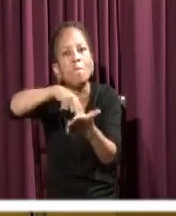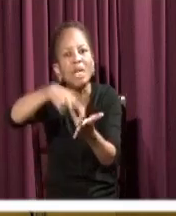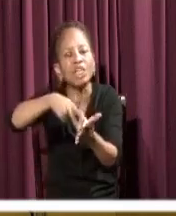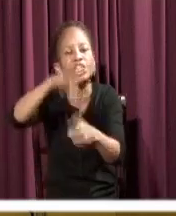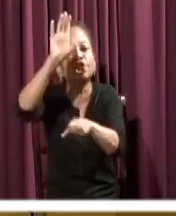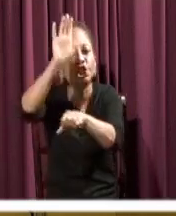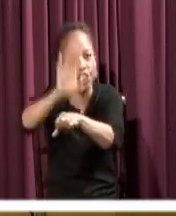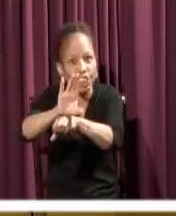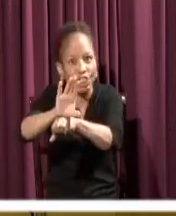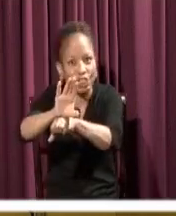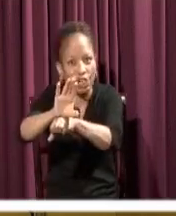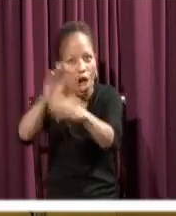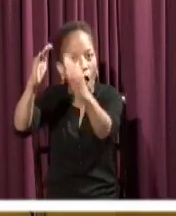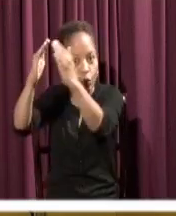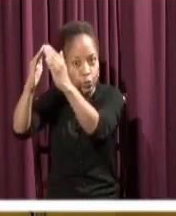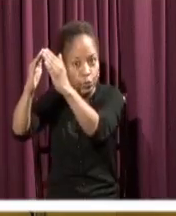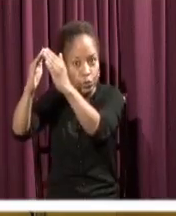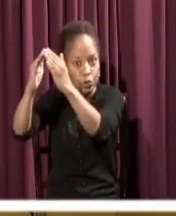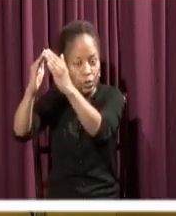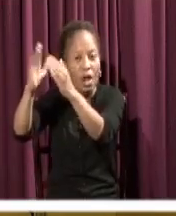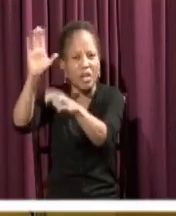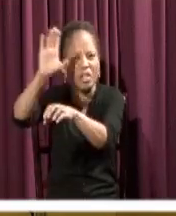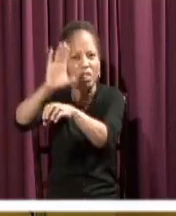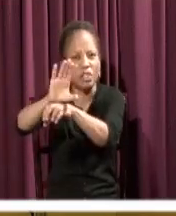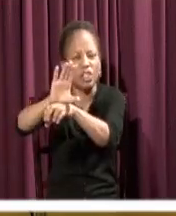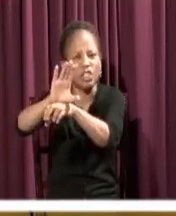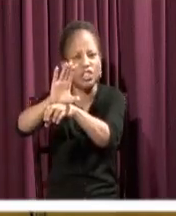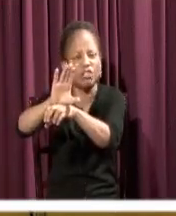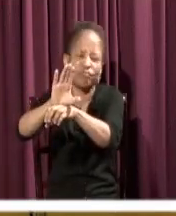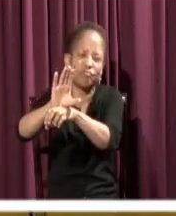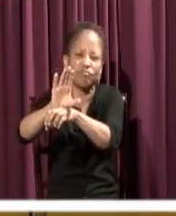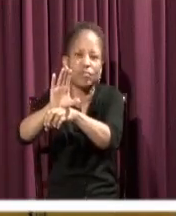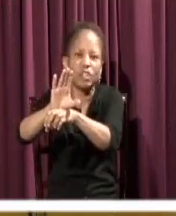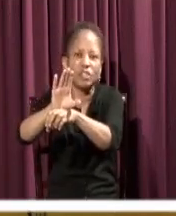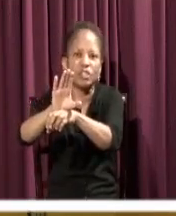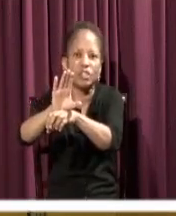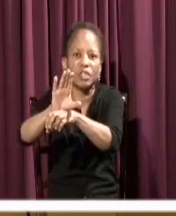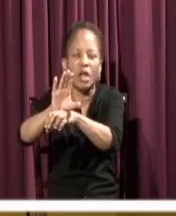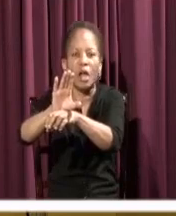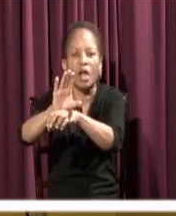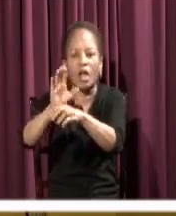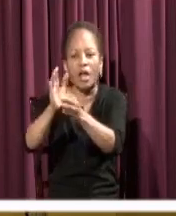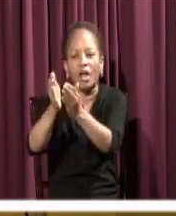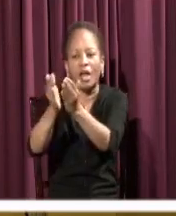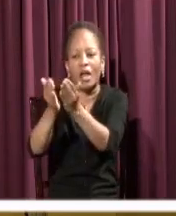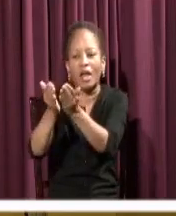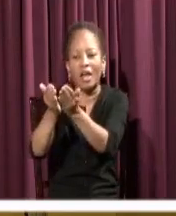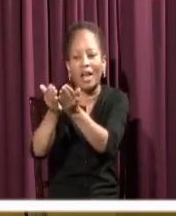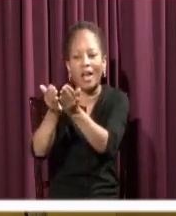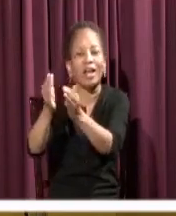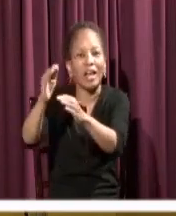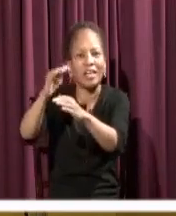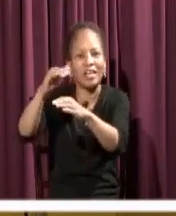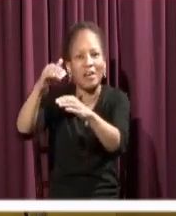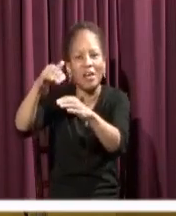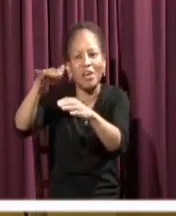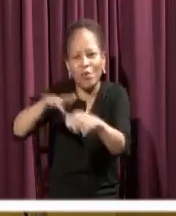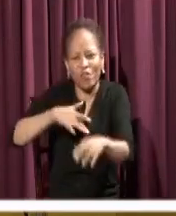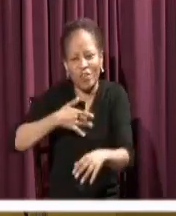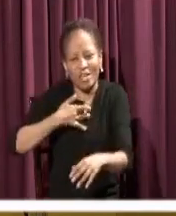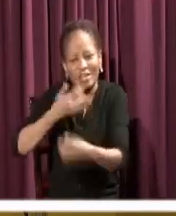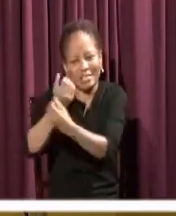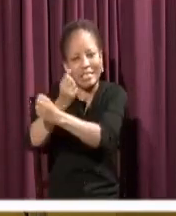The boat is always the church. And in the safety of the church, it's easy to feel